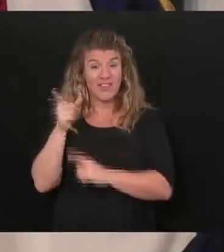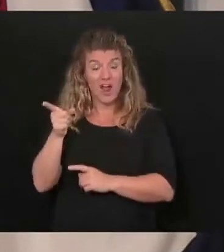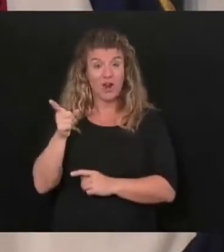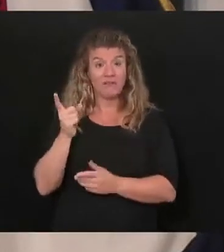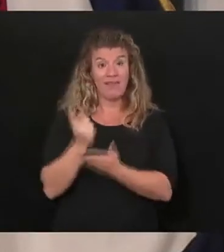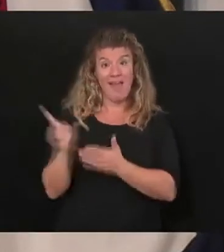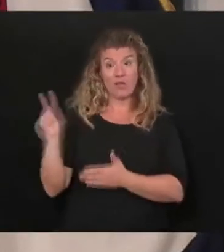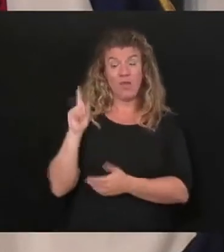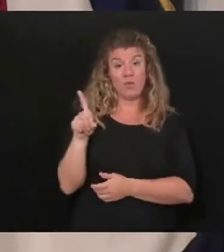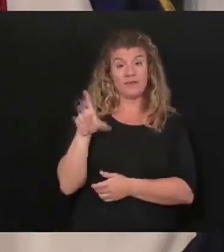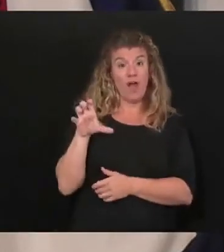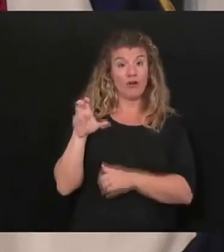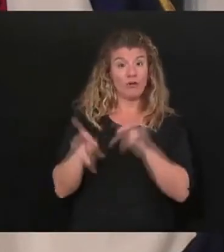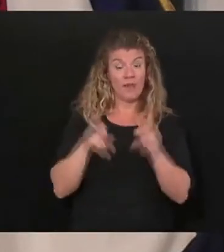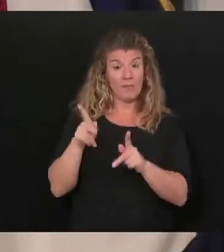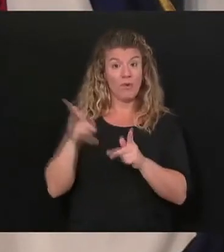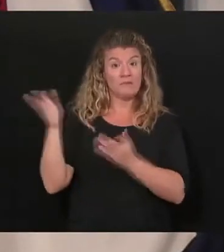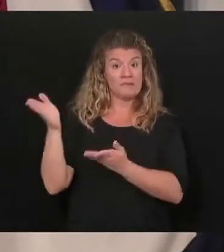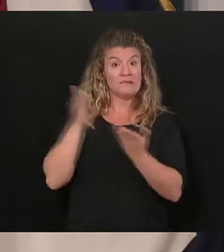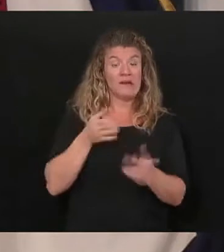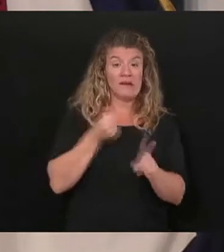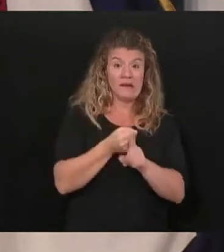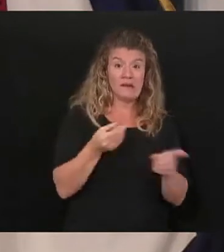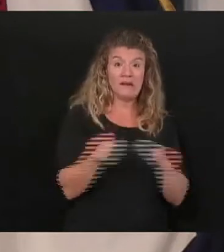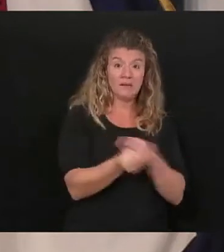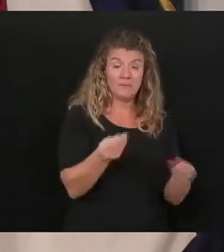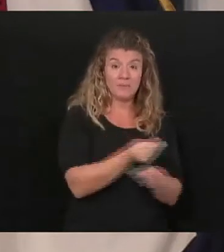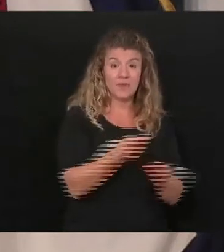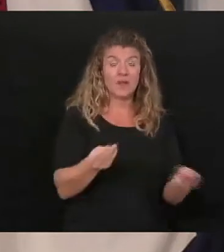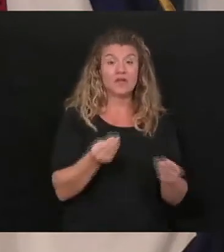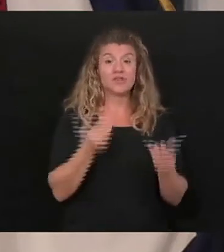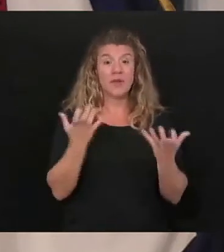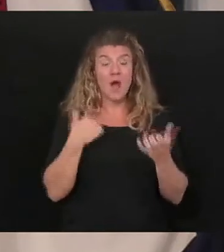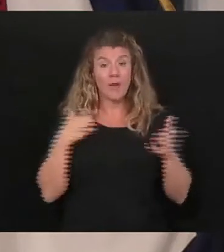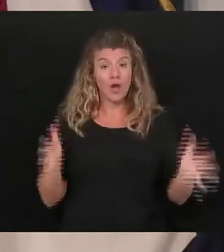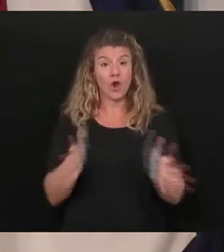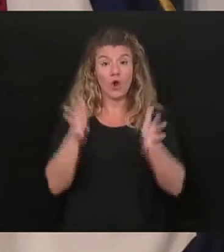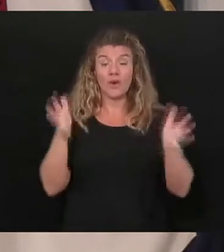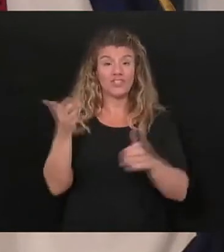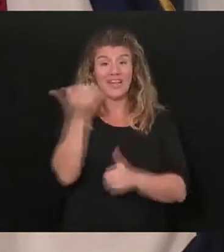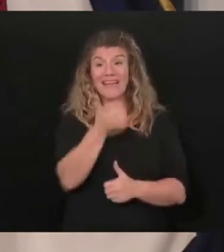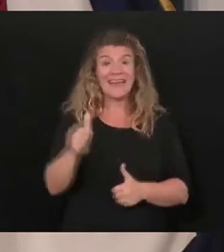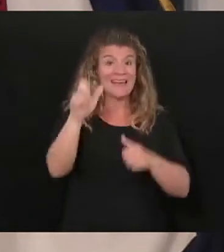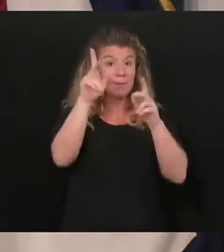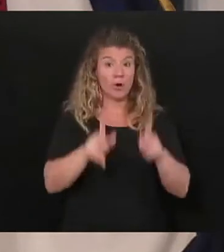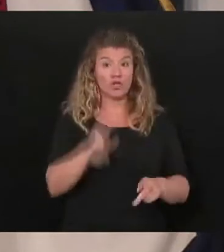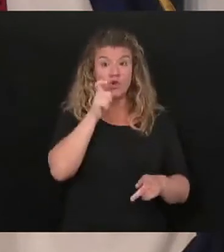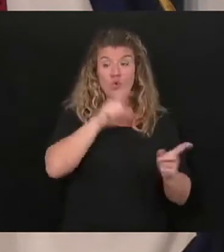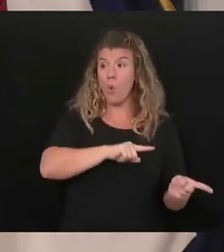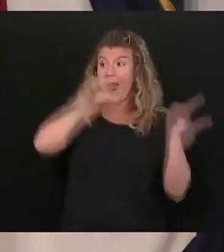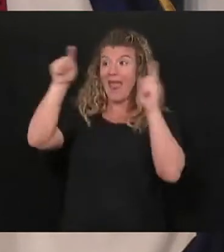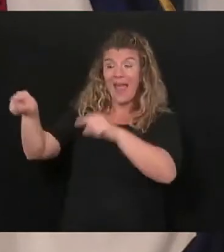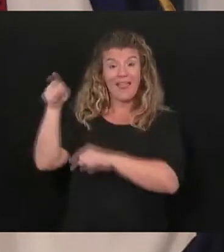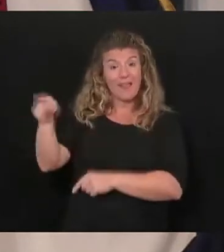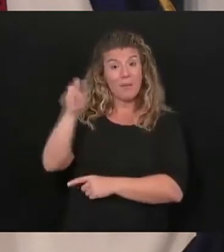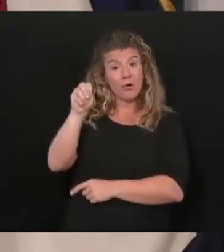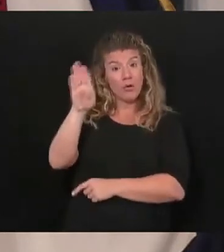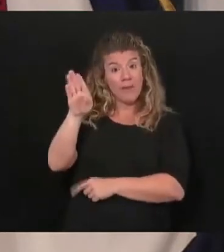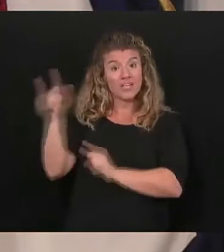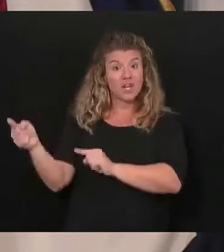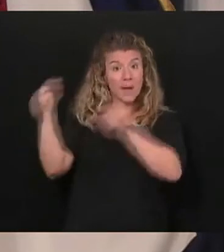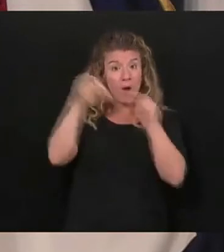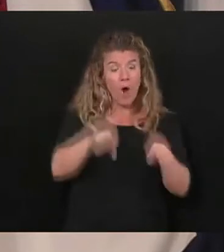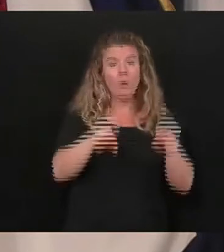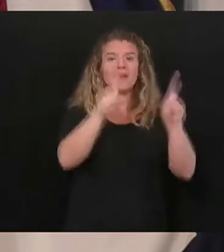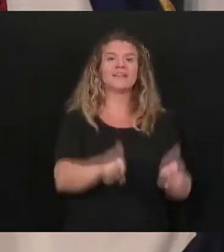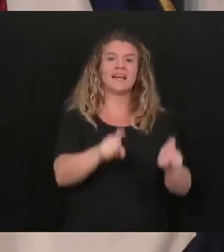you know, encourage anyone, anyone, you know, that is at Myrtle Beach that's been at Myrtle Beach to be tested. It's the only way that we